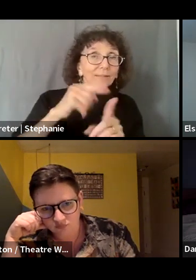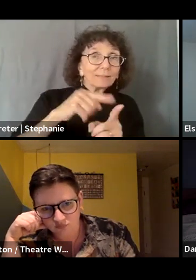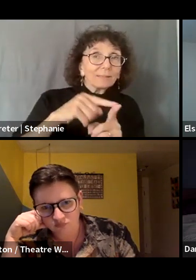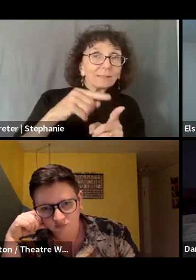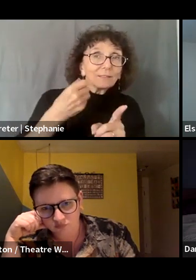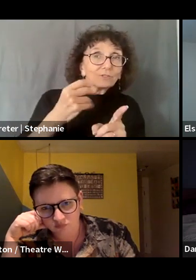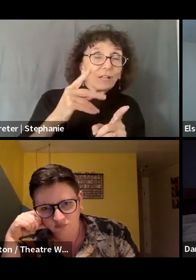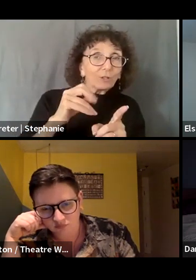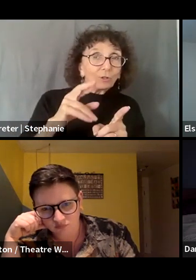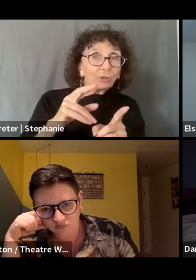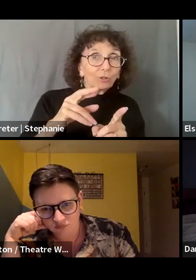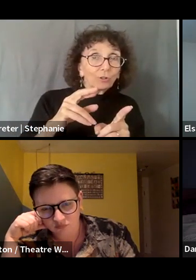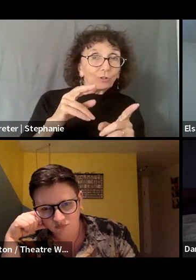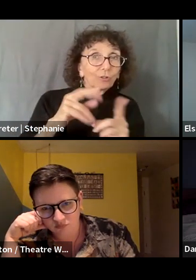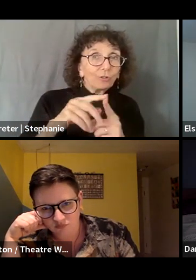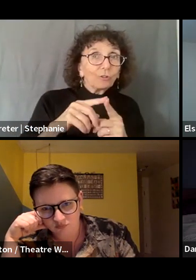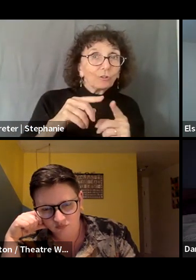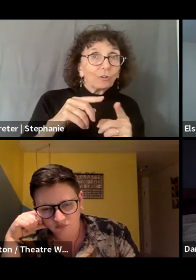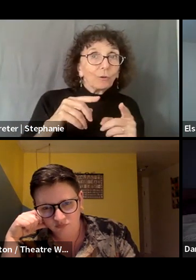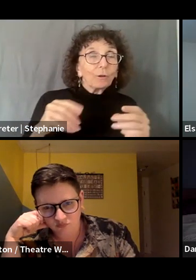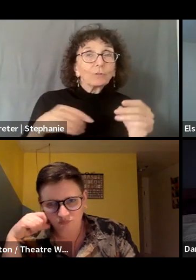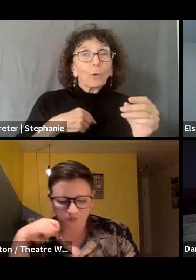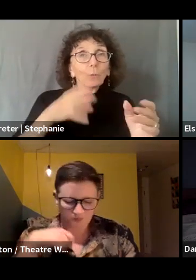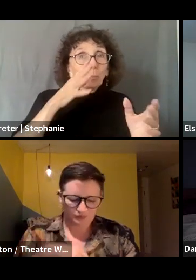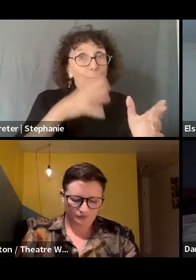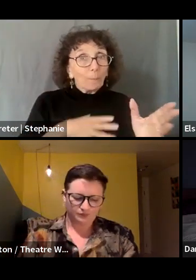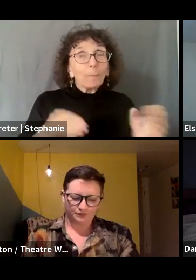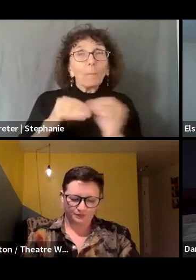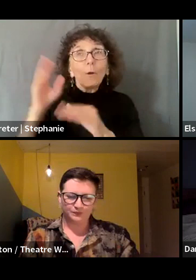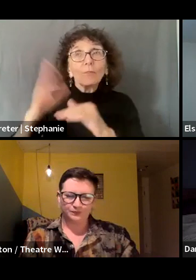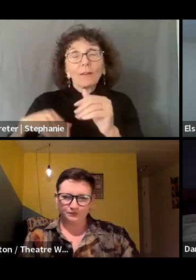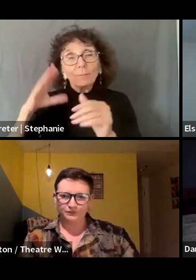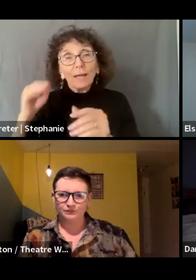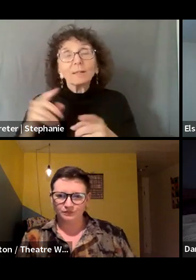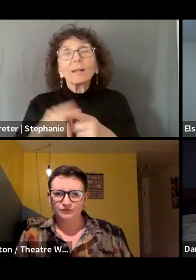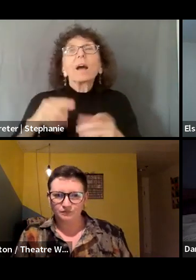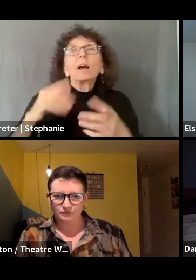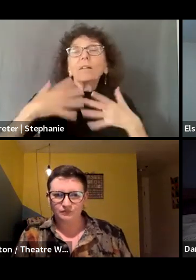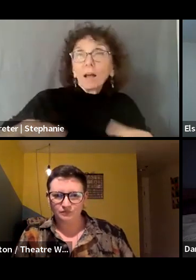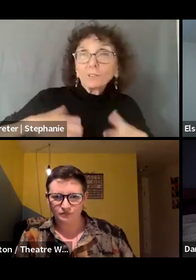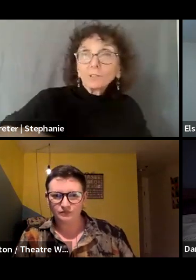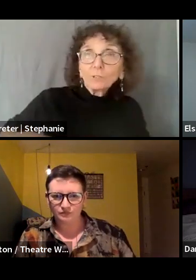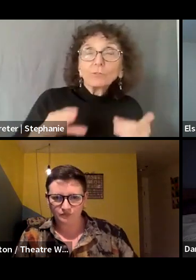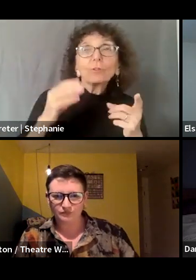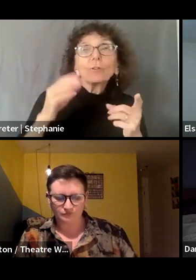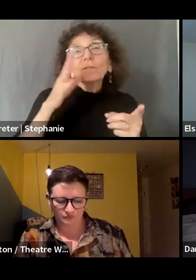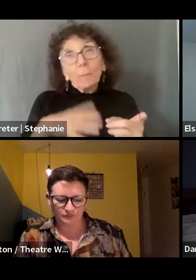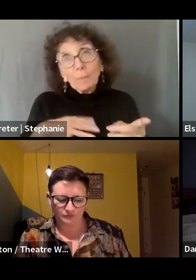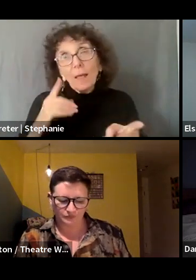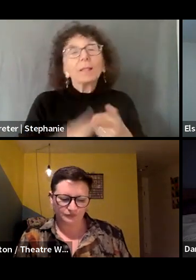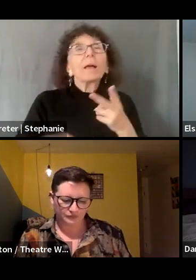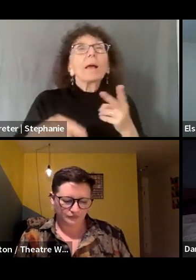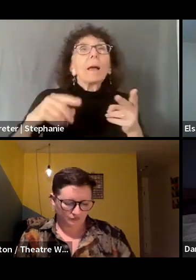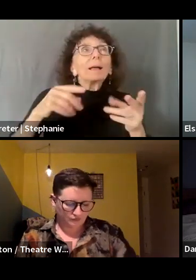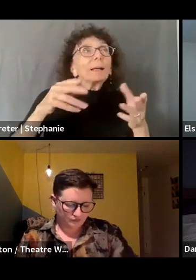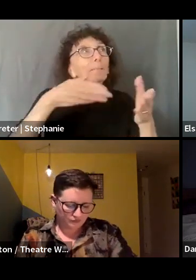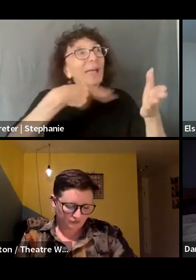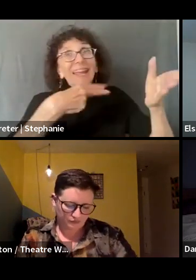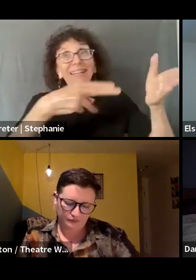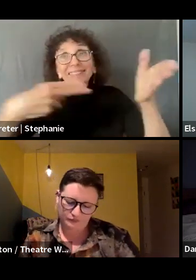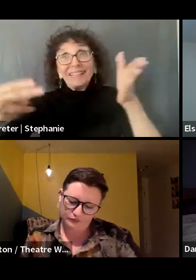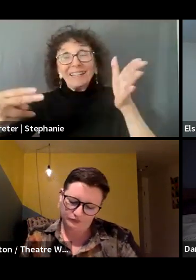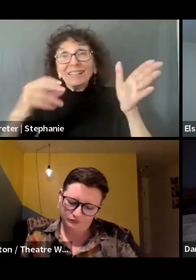include costume design and costume crafts. It also includes scenic painting, which is a primarily female craft. Um, and historically,